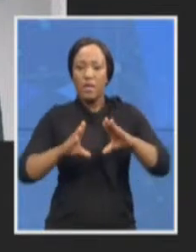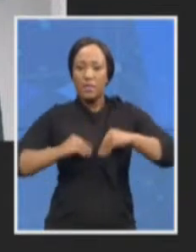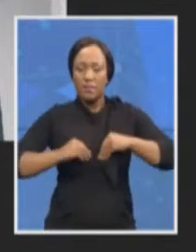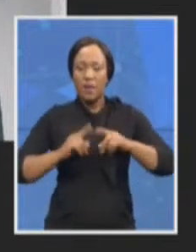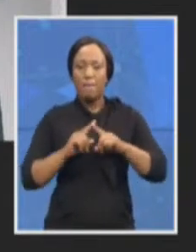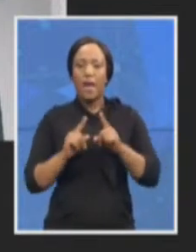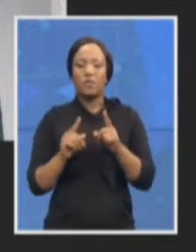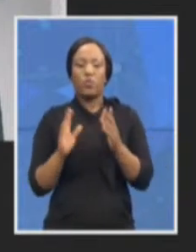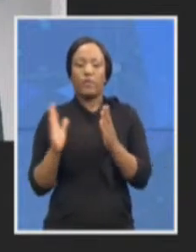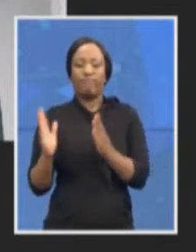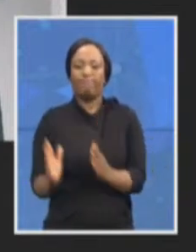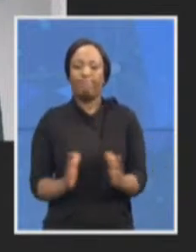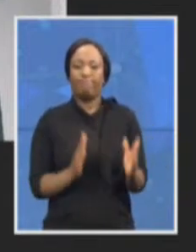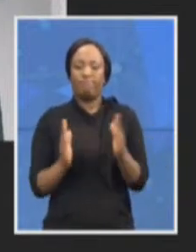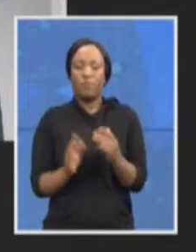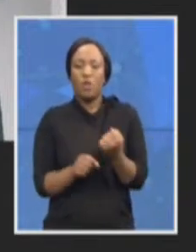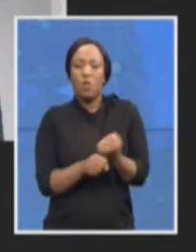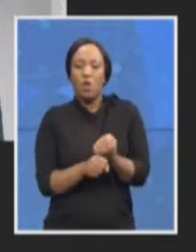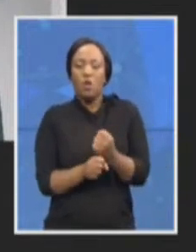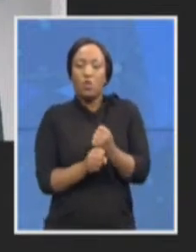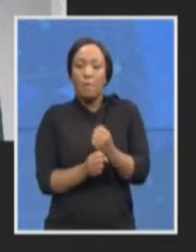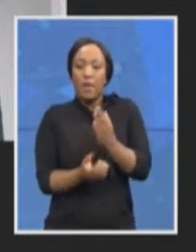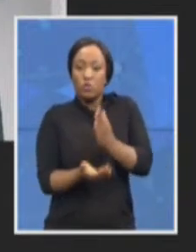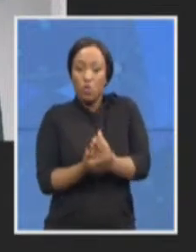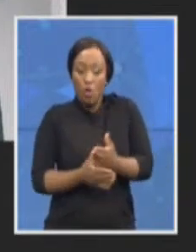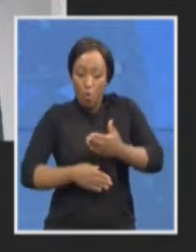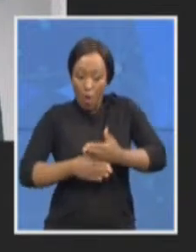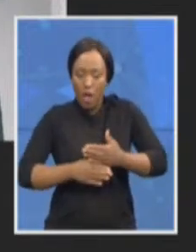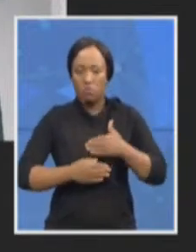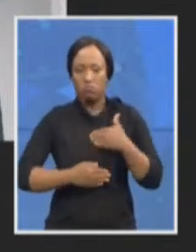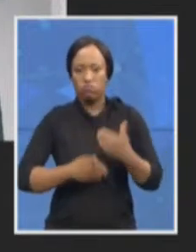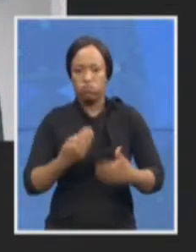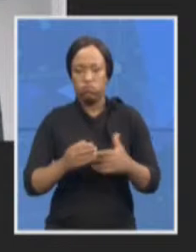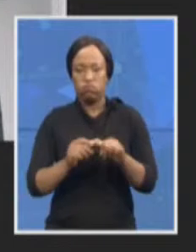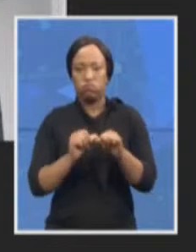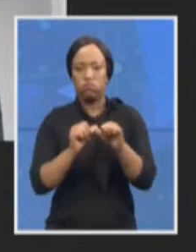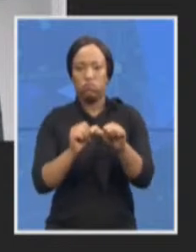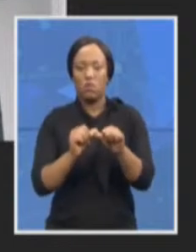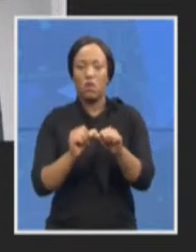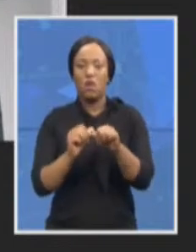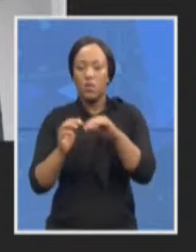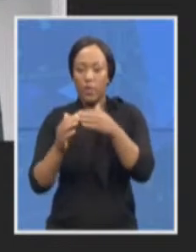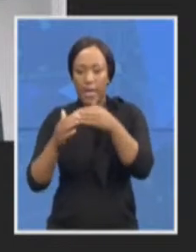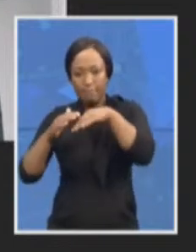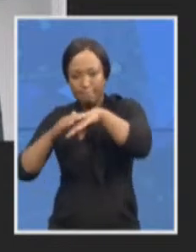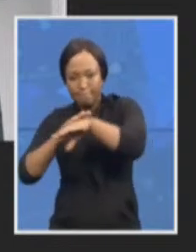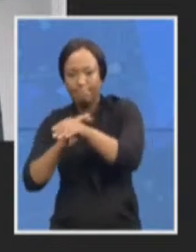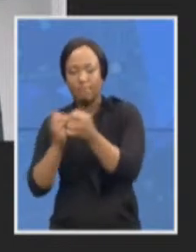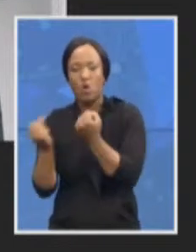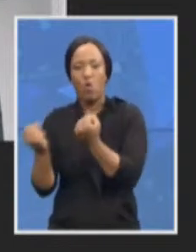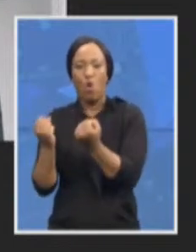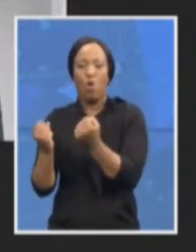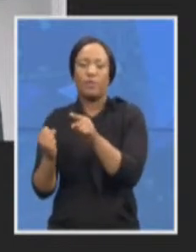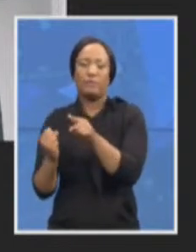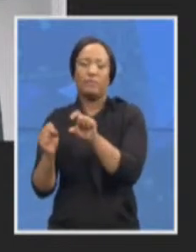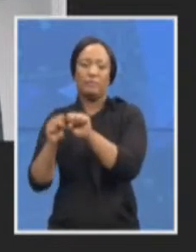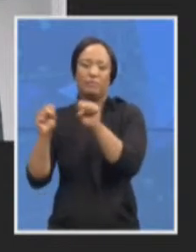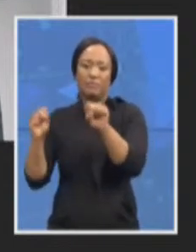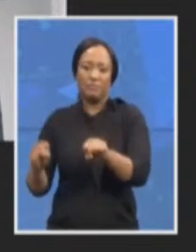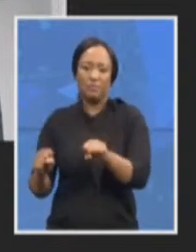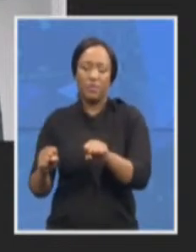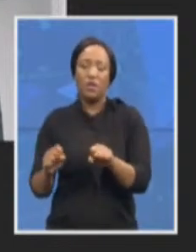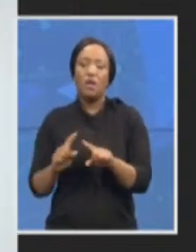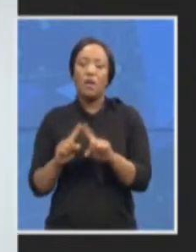that work processed through our court system now as we know and also taking into account the impact of